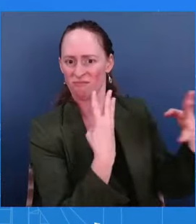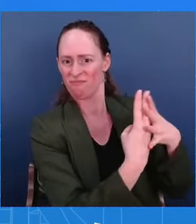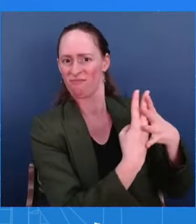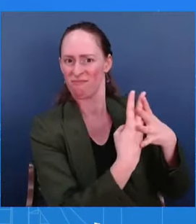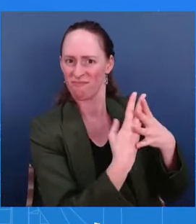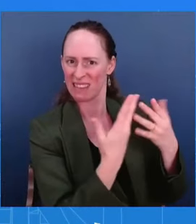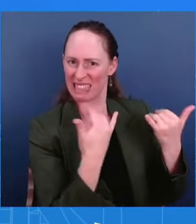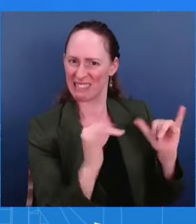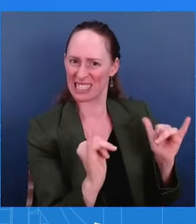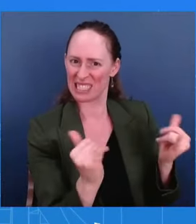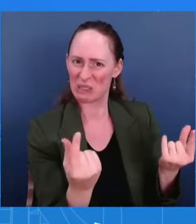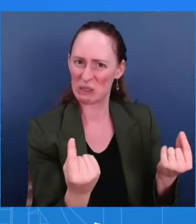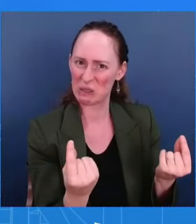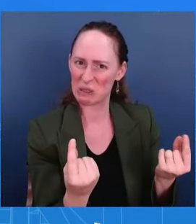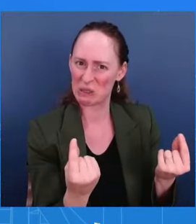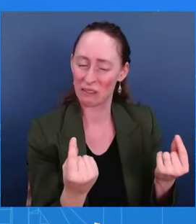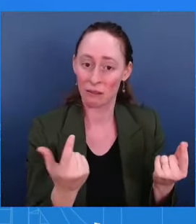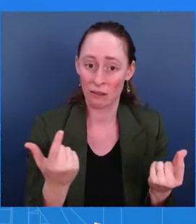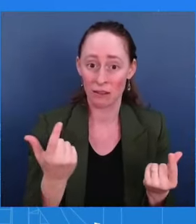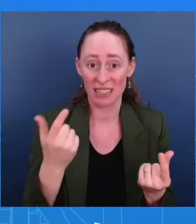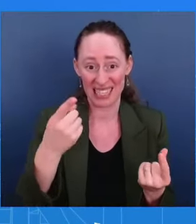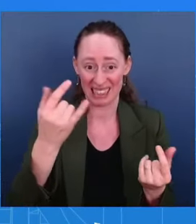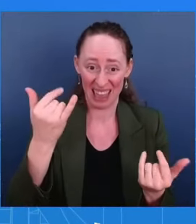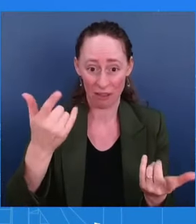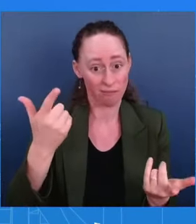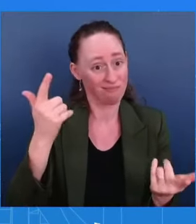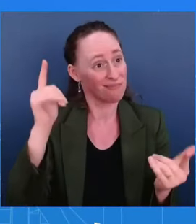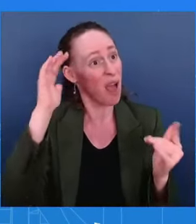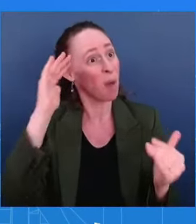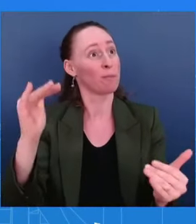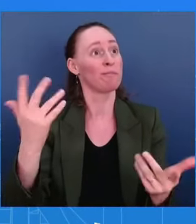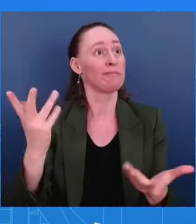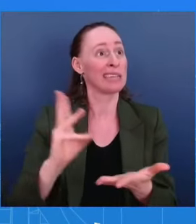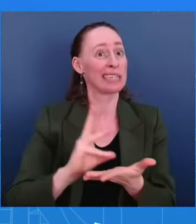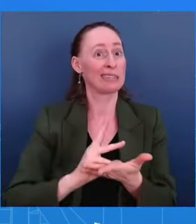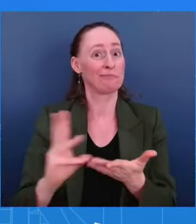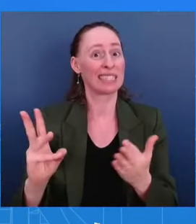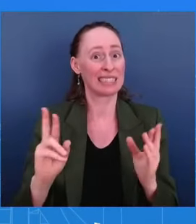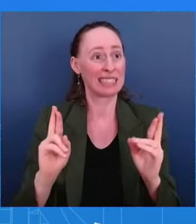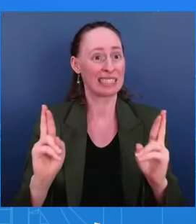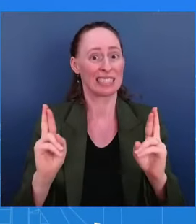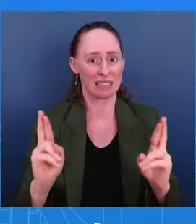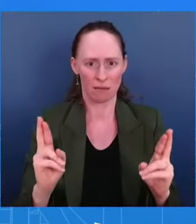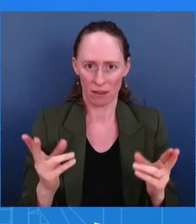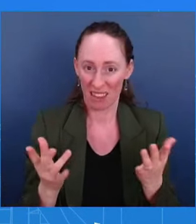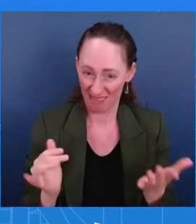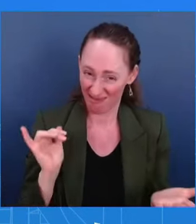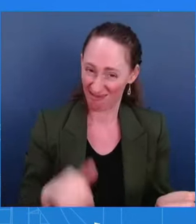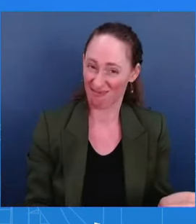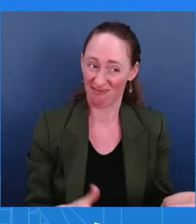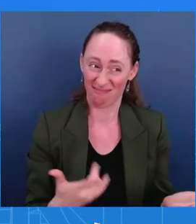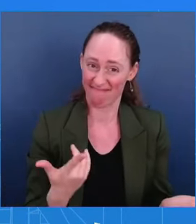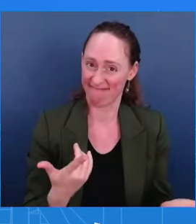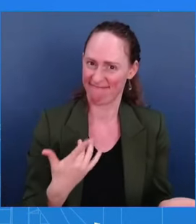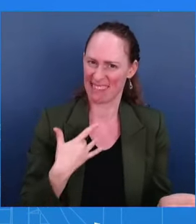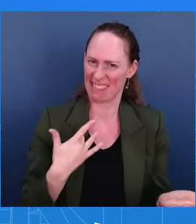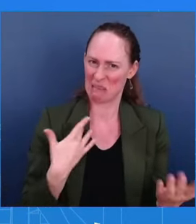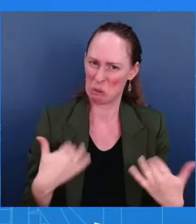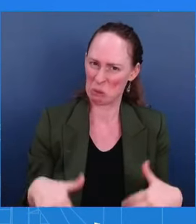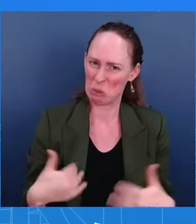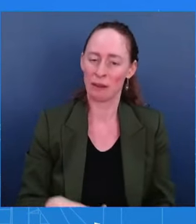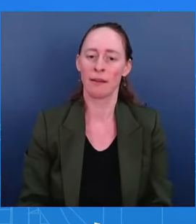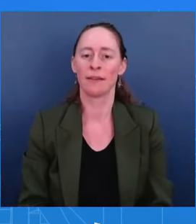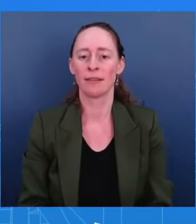and we conveyed this recently, Mr. Sullivan did, is that we're going to keep doing everything we can to get their loved ones home where they belong.